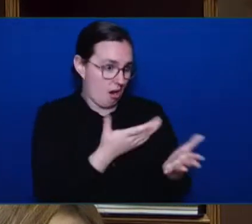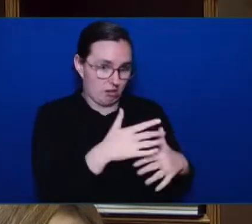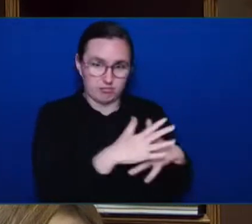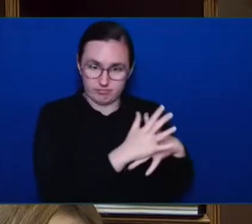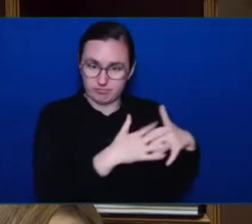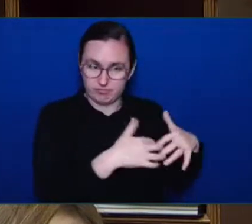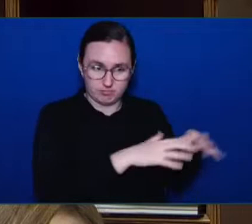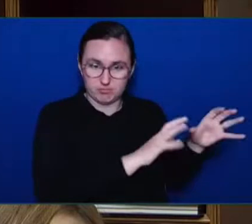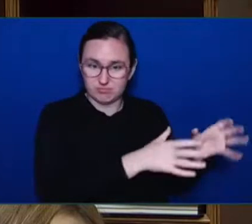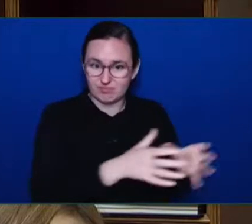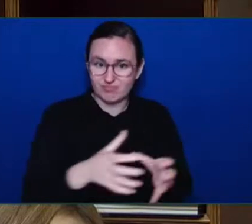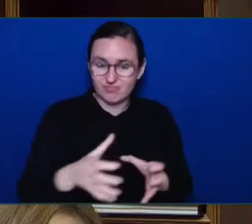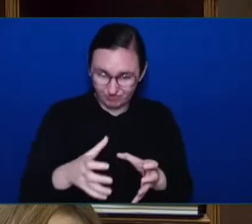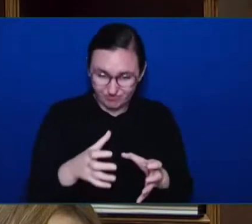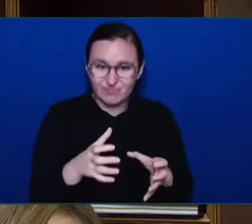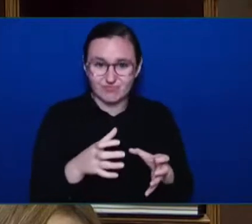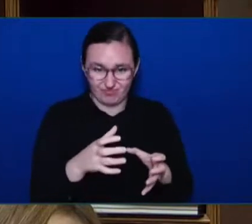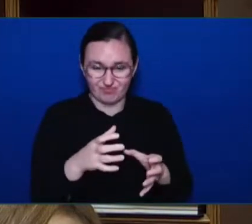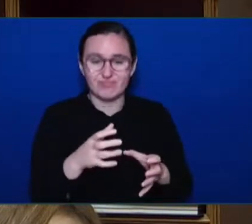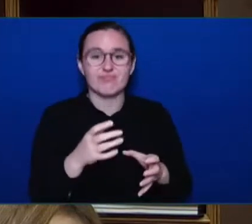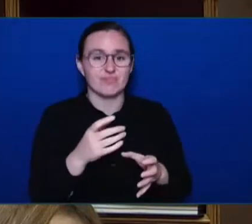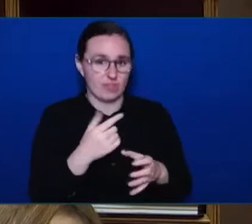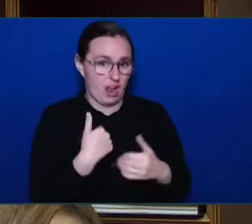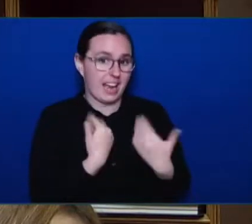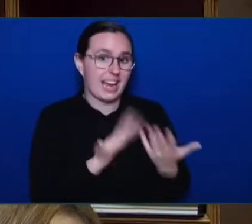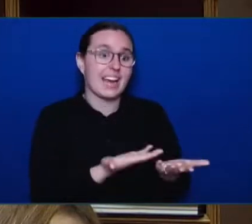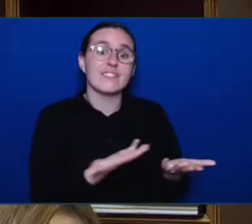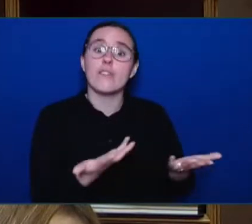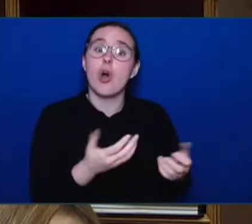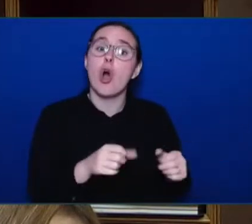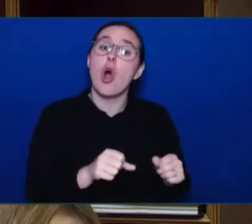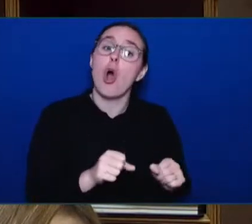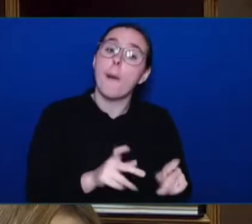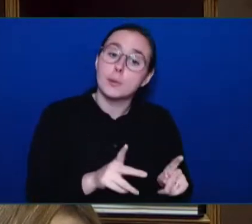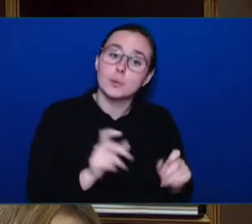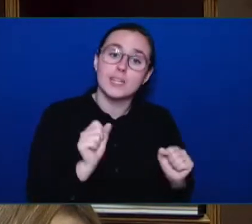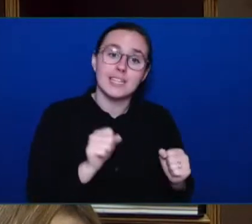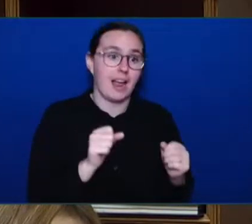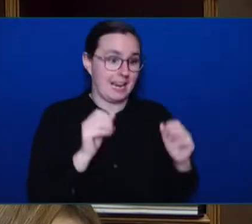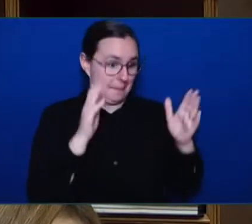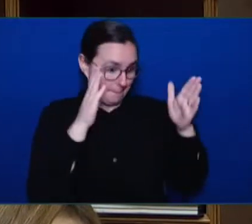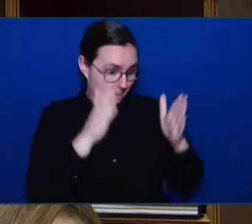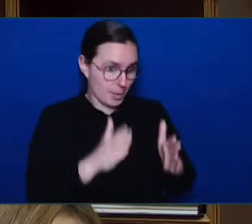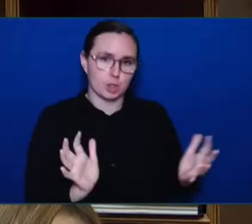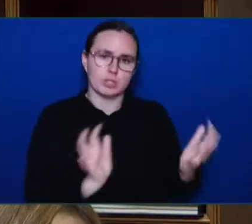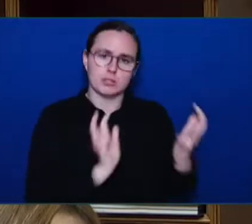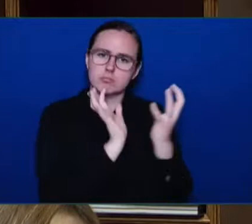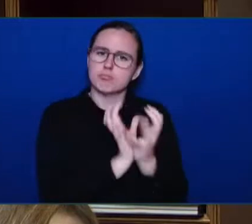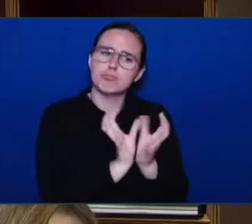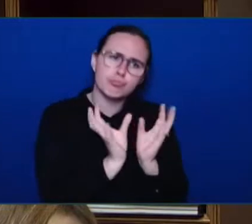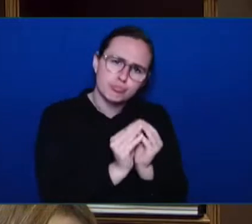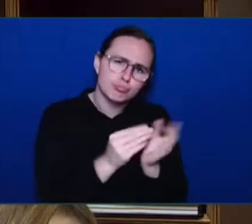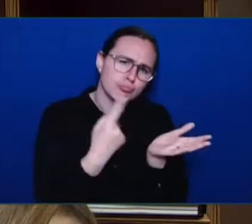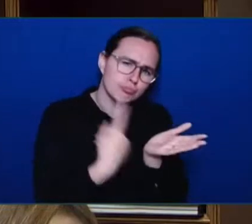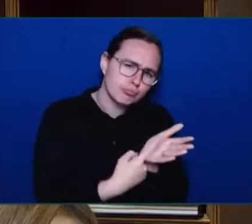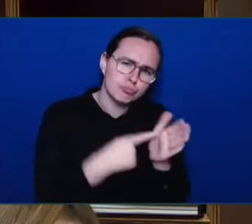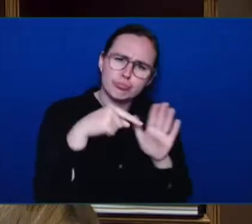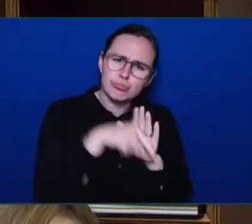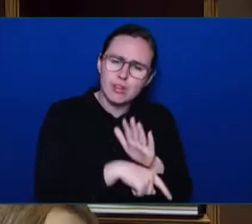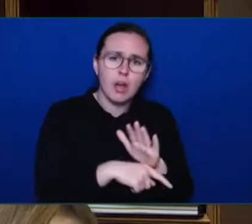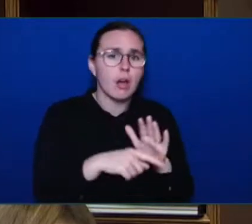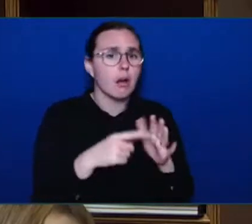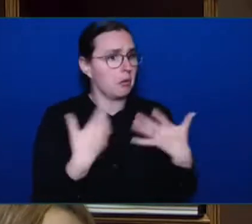in person to discuss that if they wish, and I'll continue to work with those nations moving forward. We're doing work on